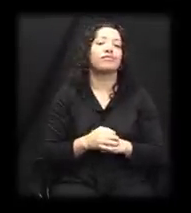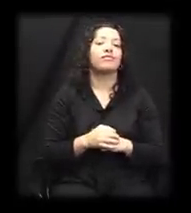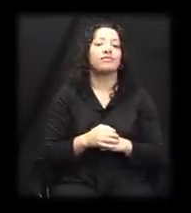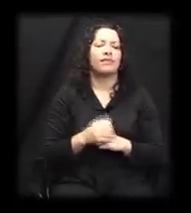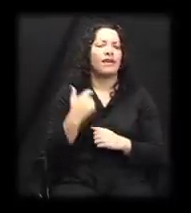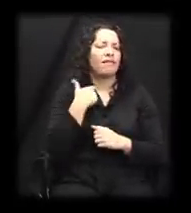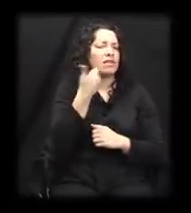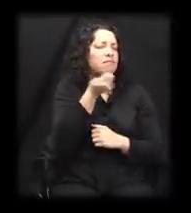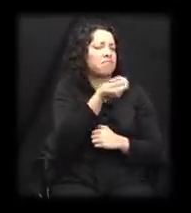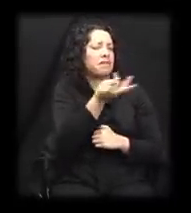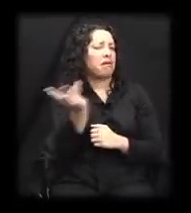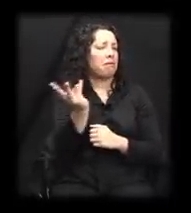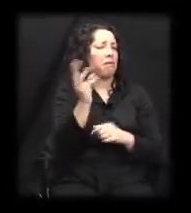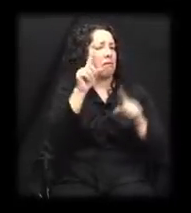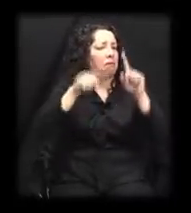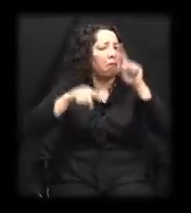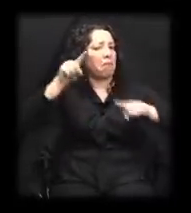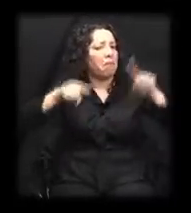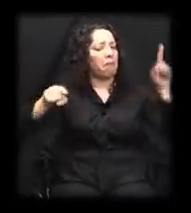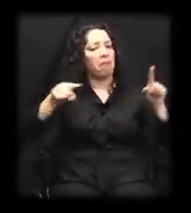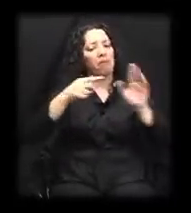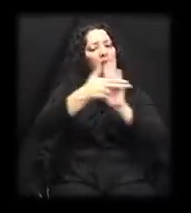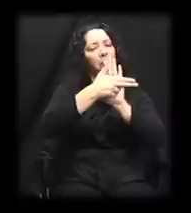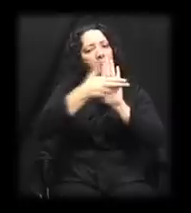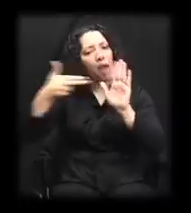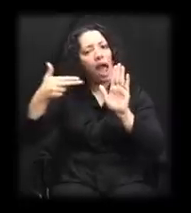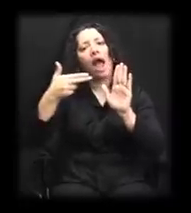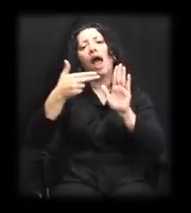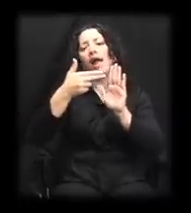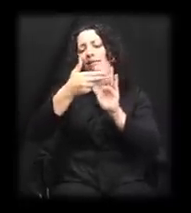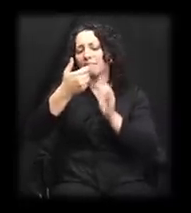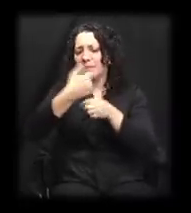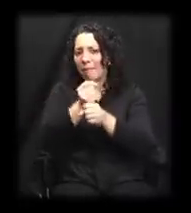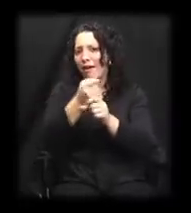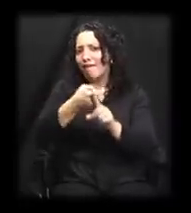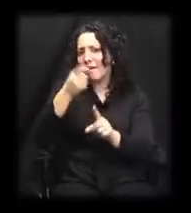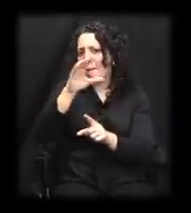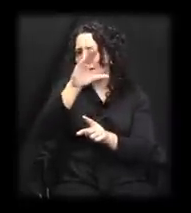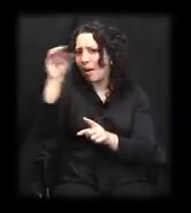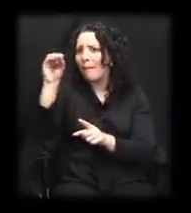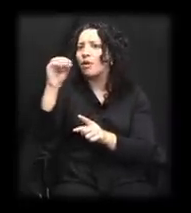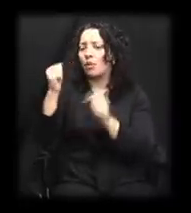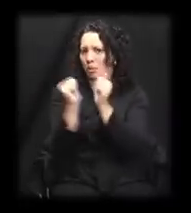There are several varieties and brands created by different companies with different features.